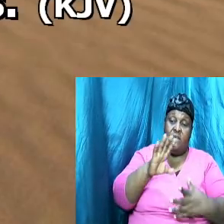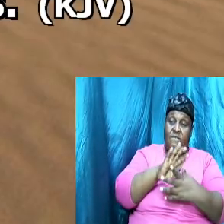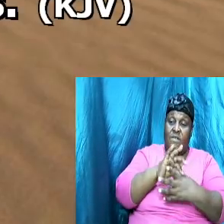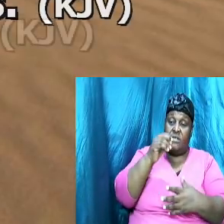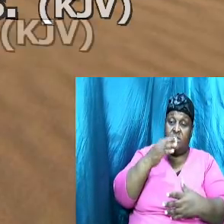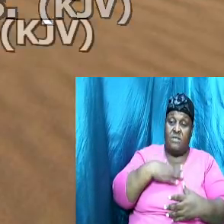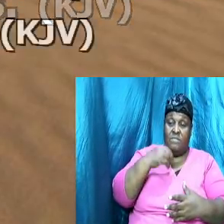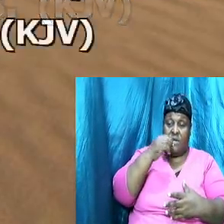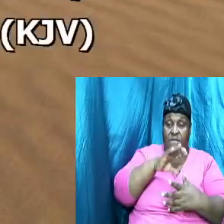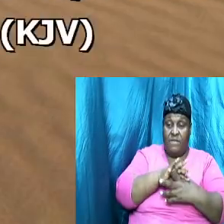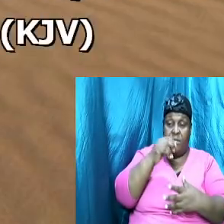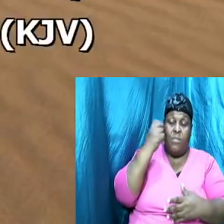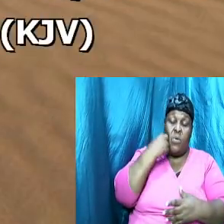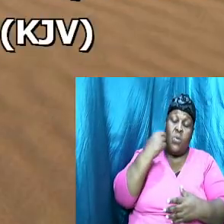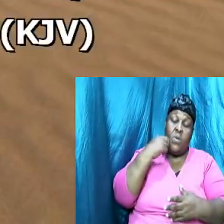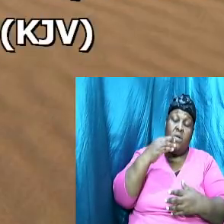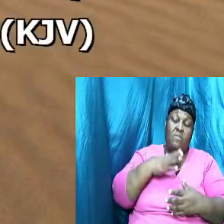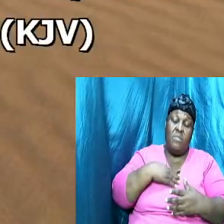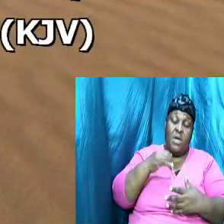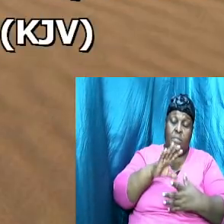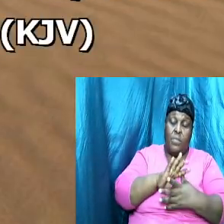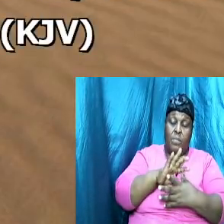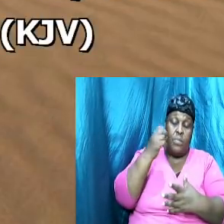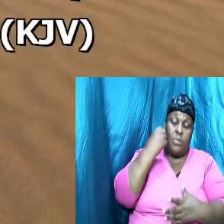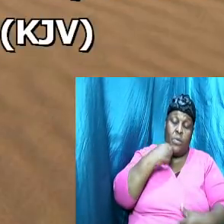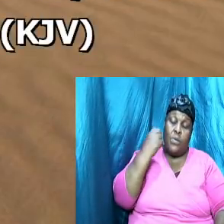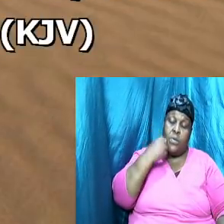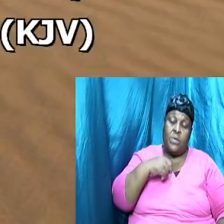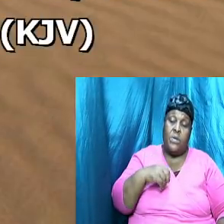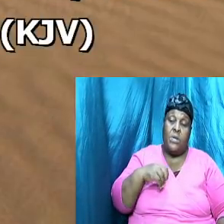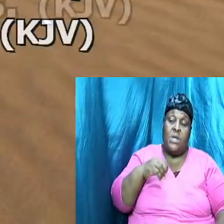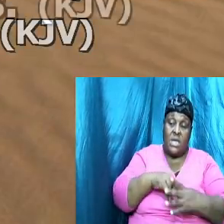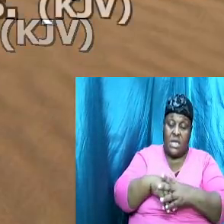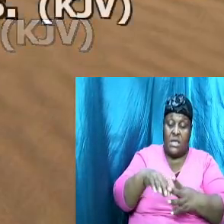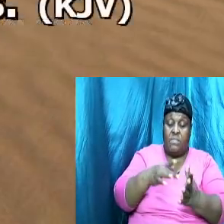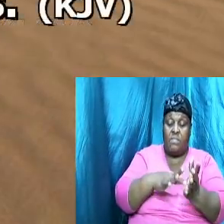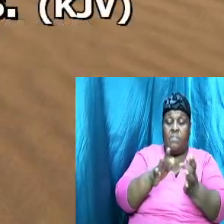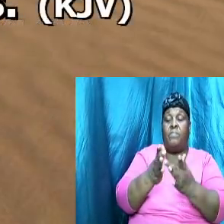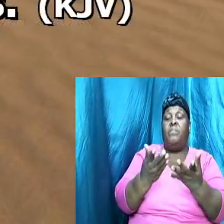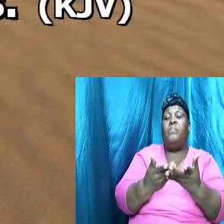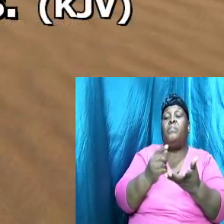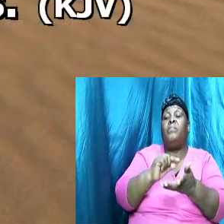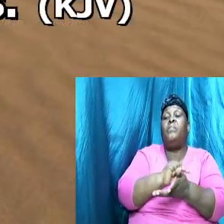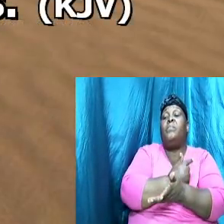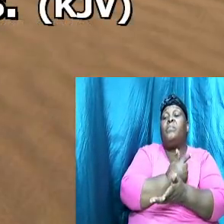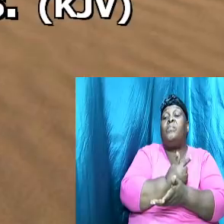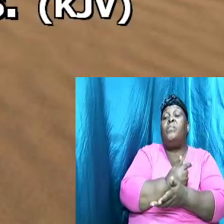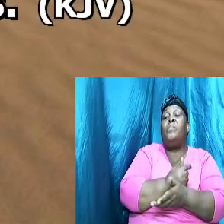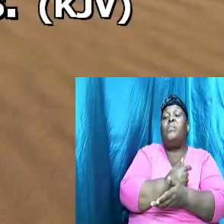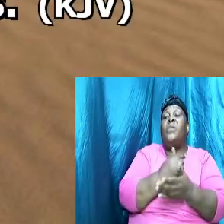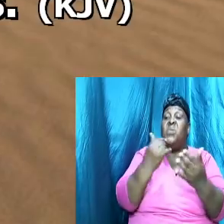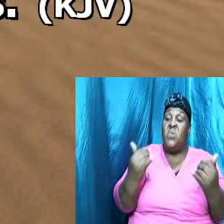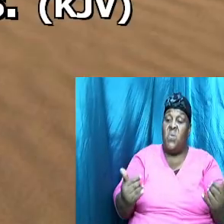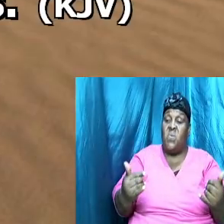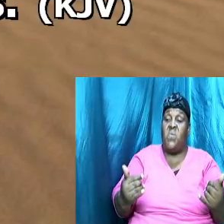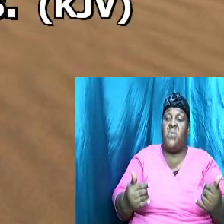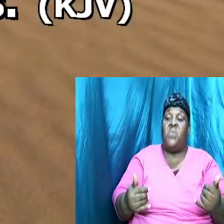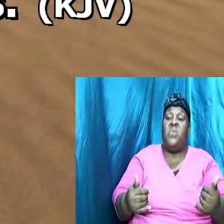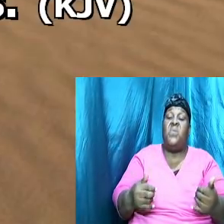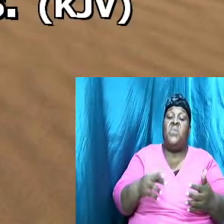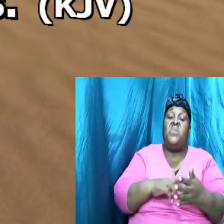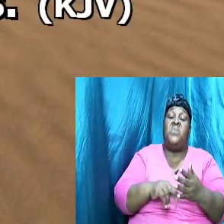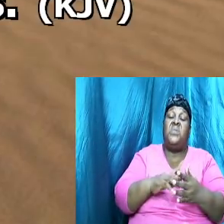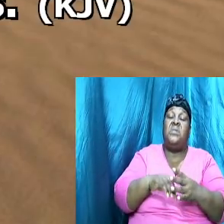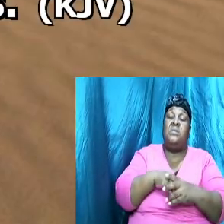bone of my bone in the book of Genesis now we are reading in